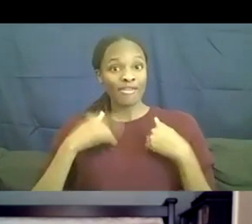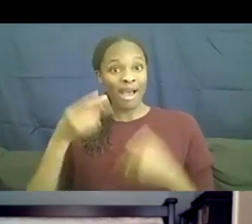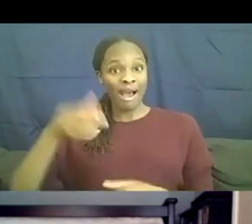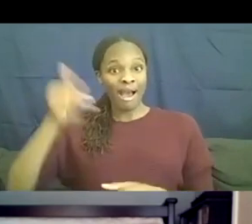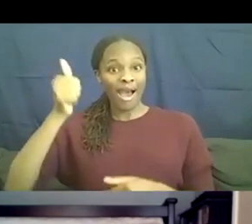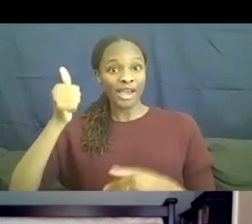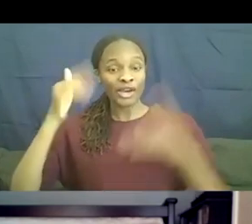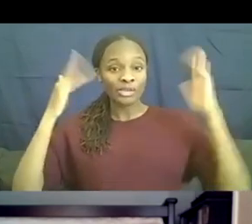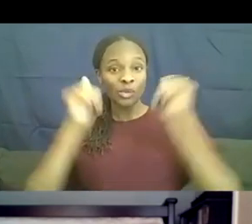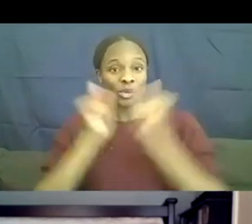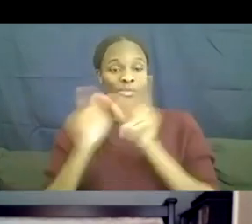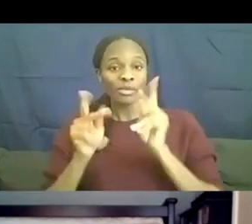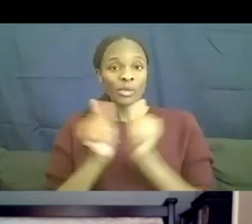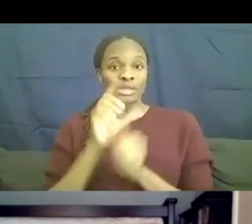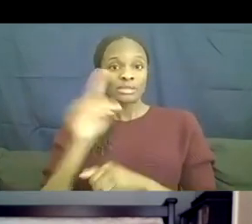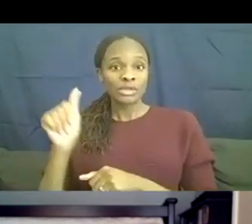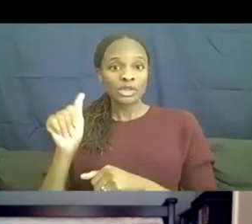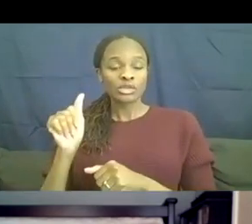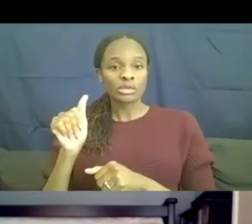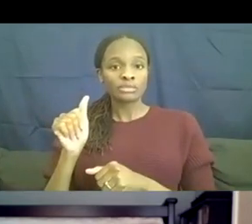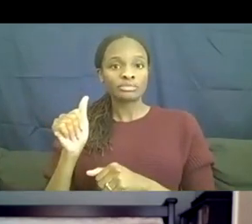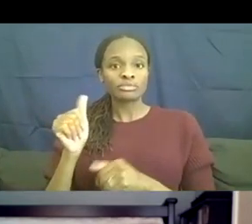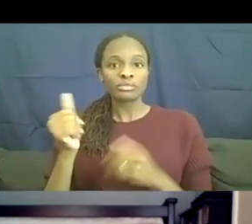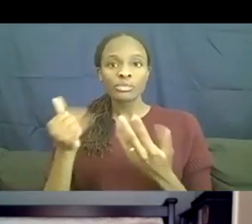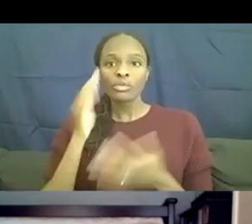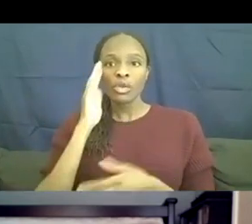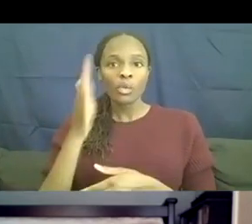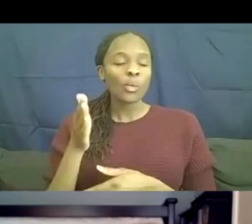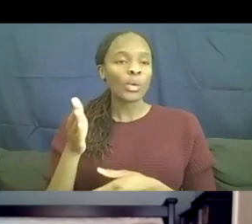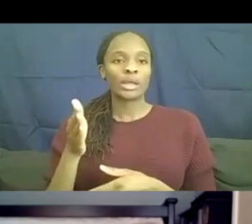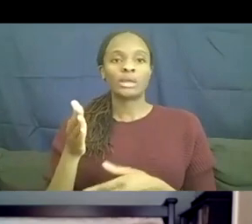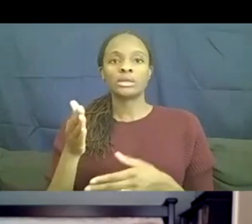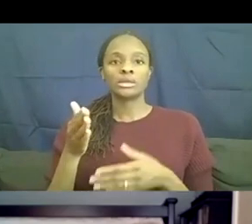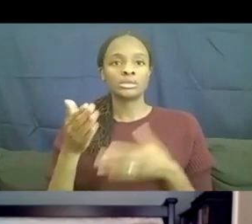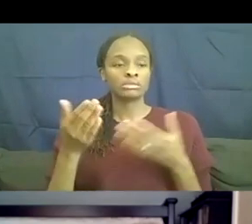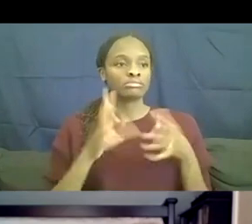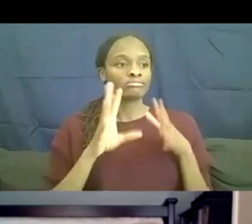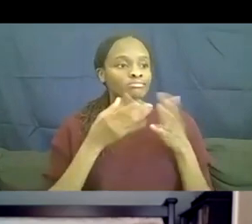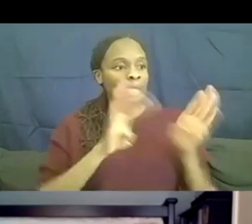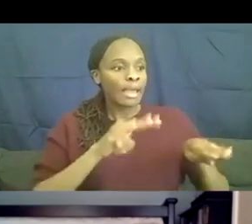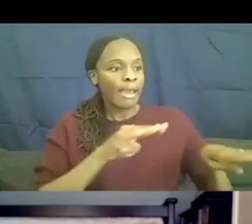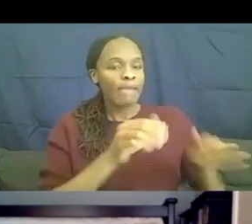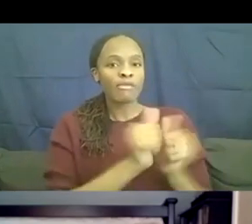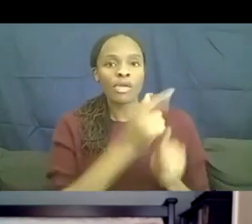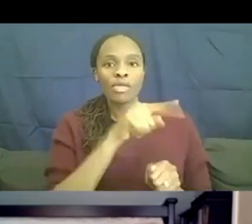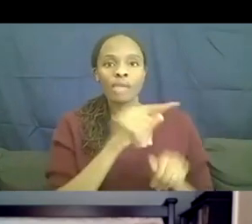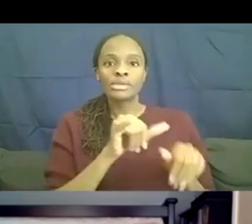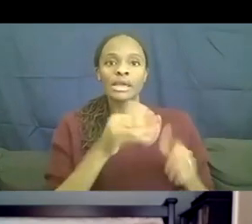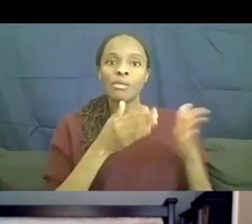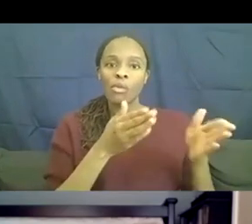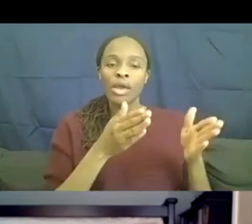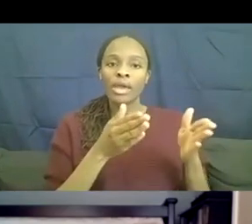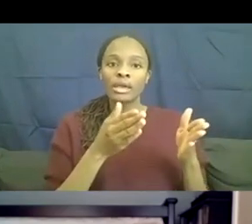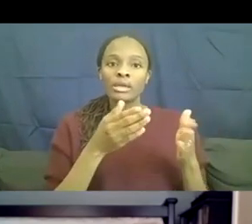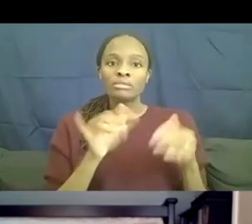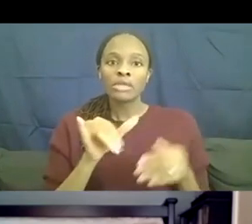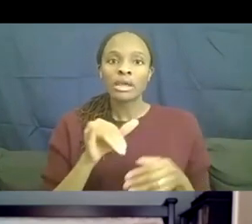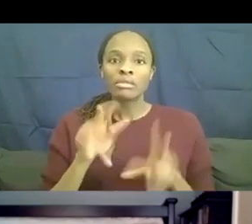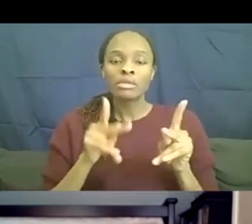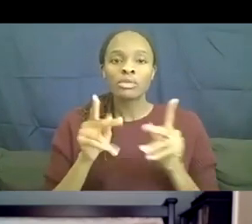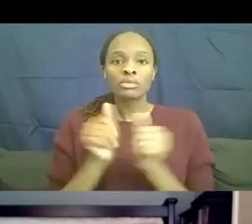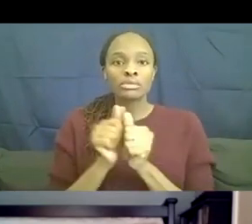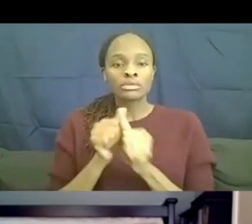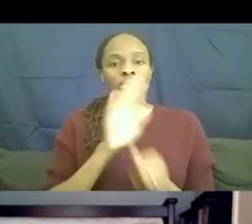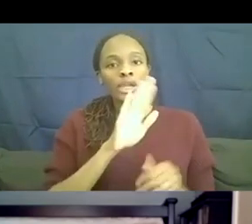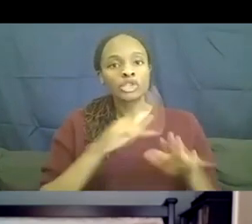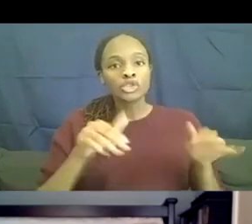disabilities, treating them the same way as their child without a disability. And by promoting success stories of people with disabilities, for